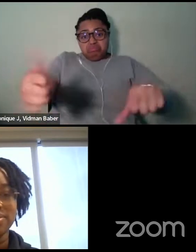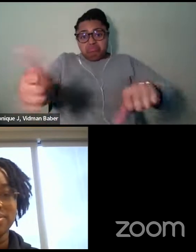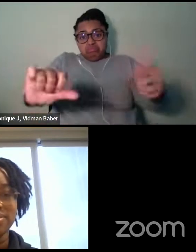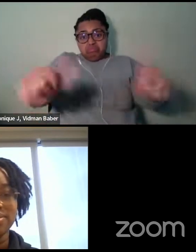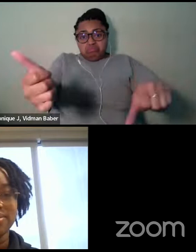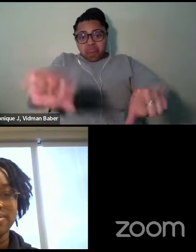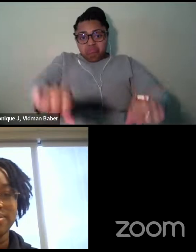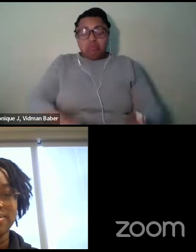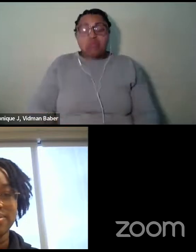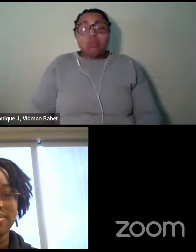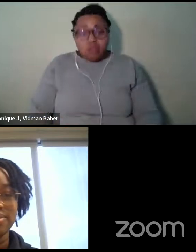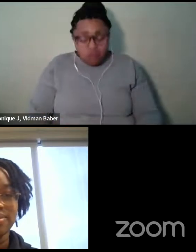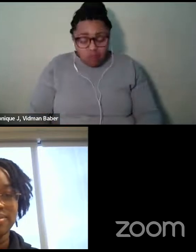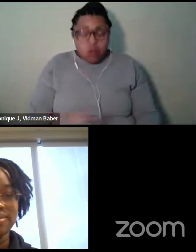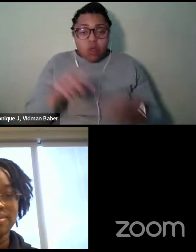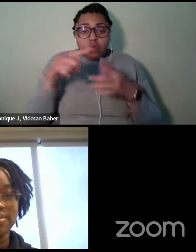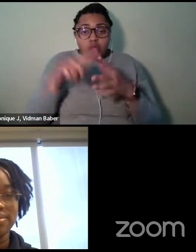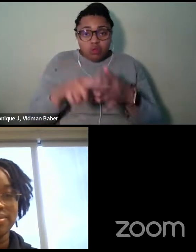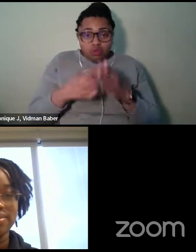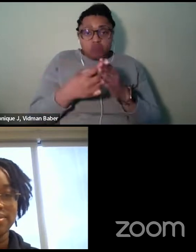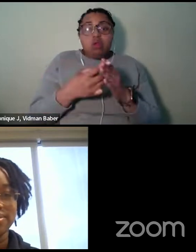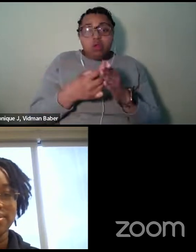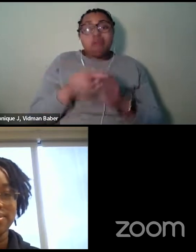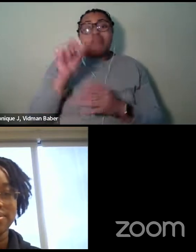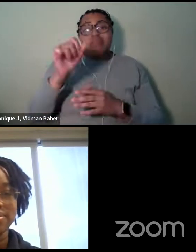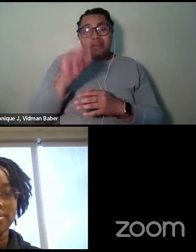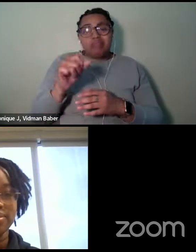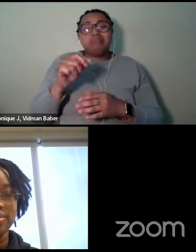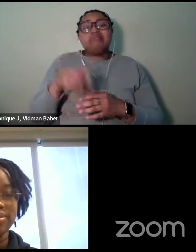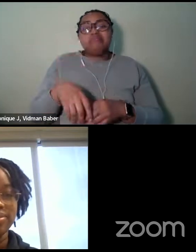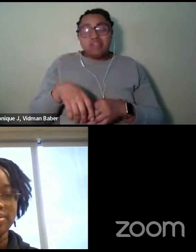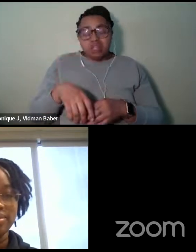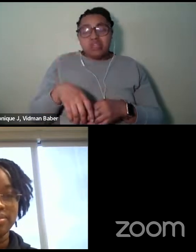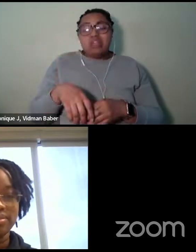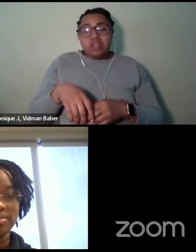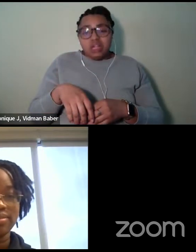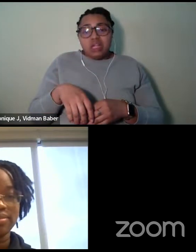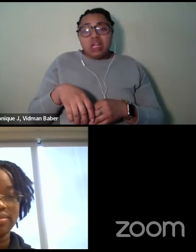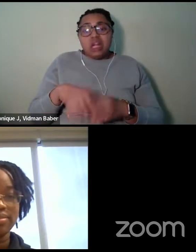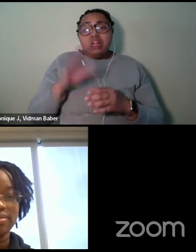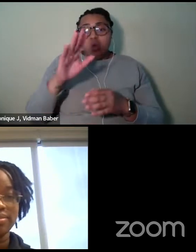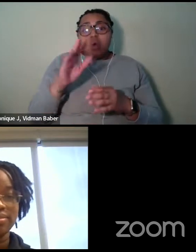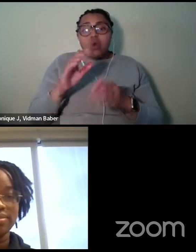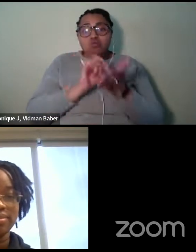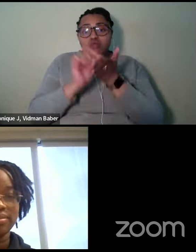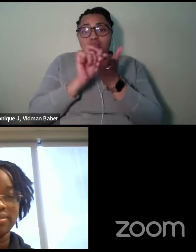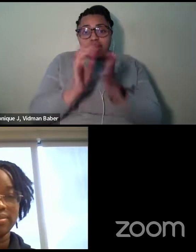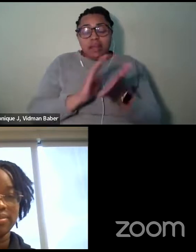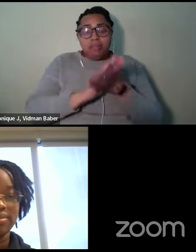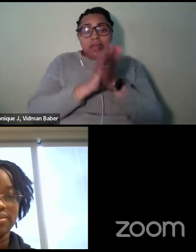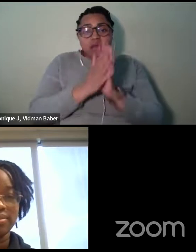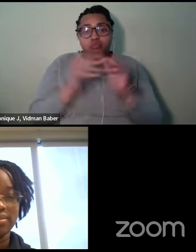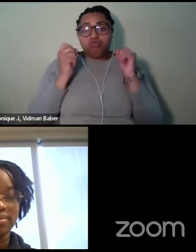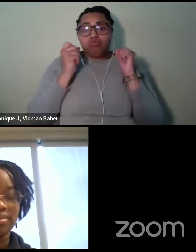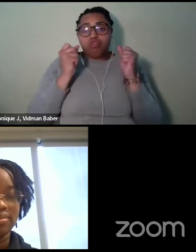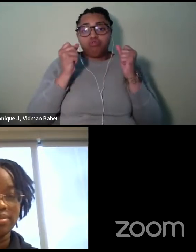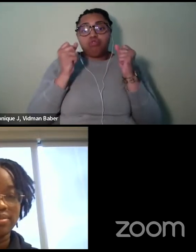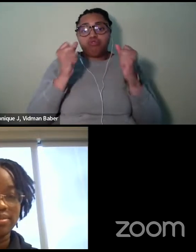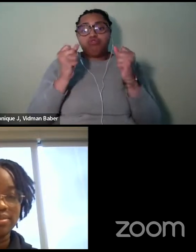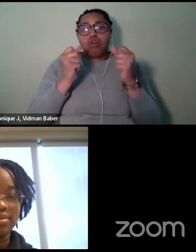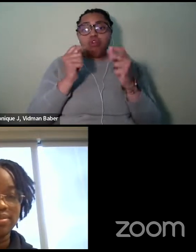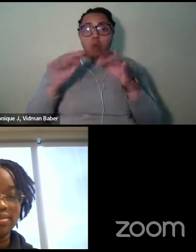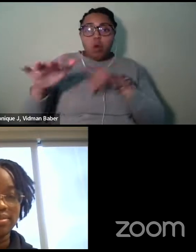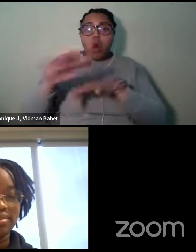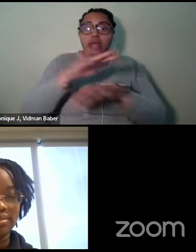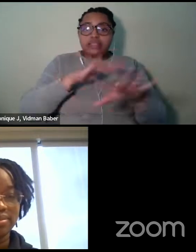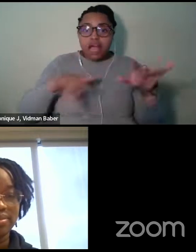craft and your craft gets stronger and stronger over the years. Hopefully, you know, I still feel like I've been doing this a long time and I'm still